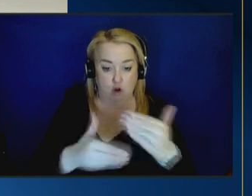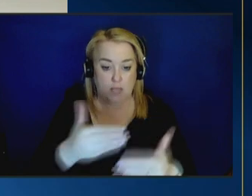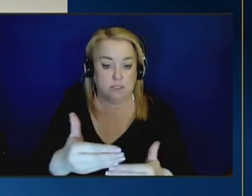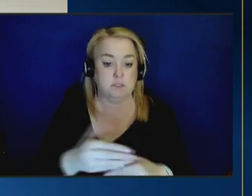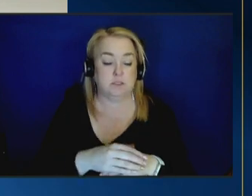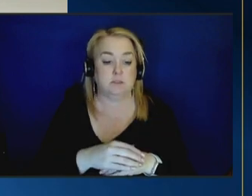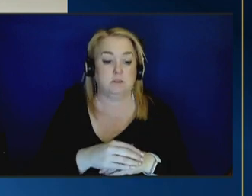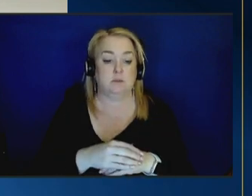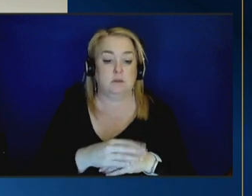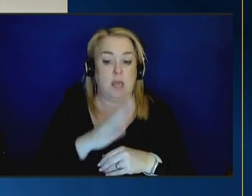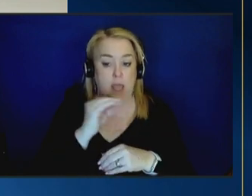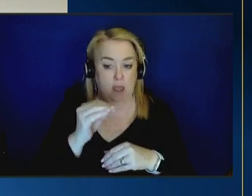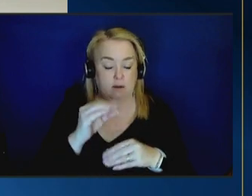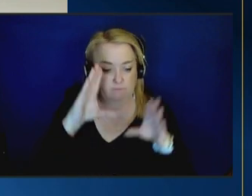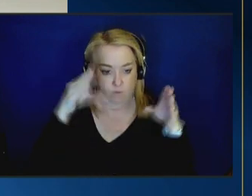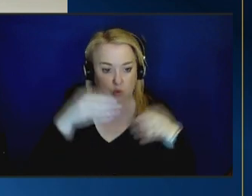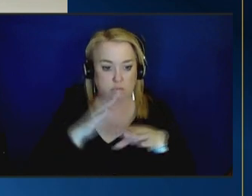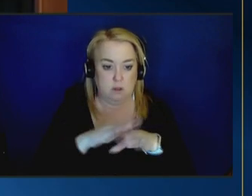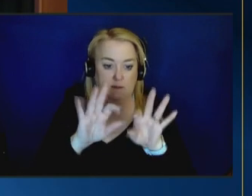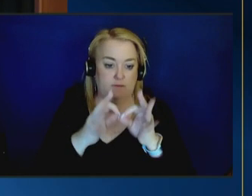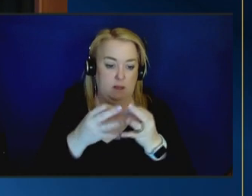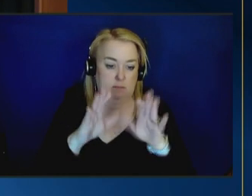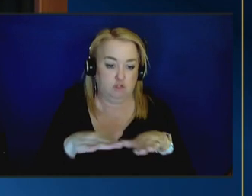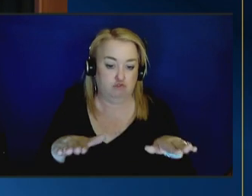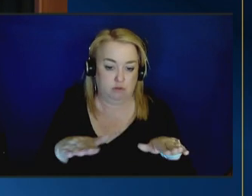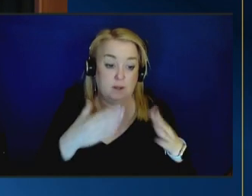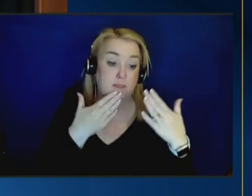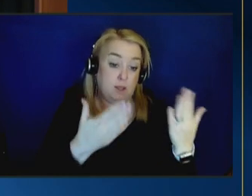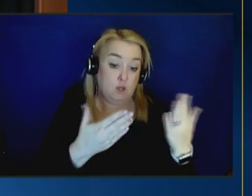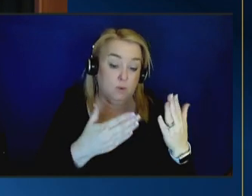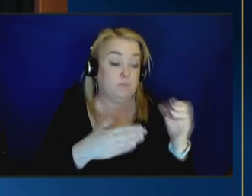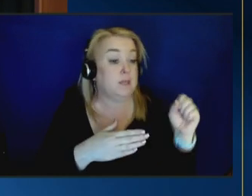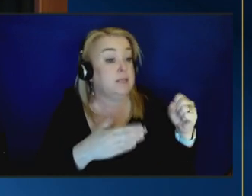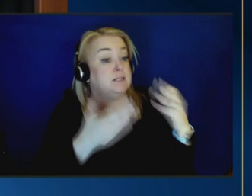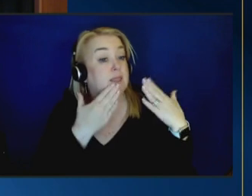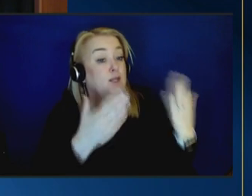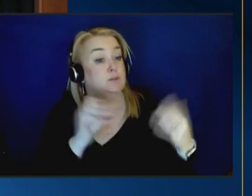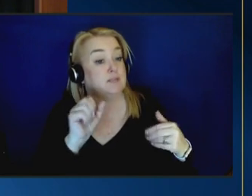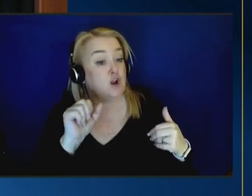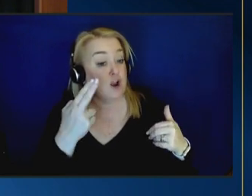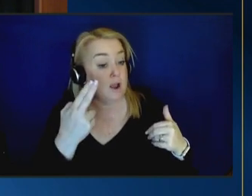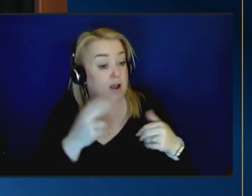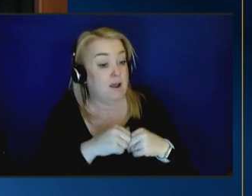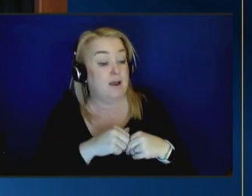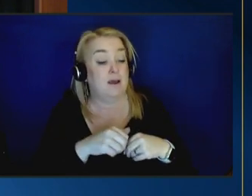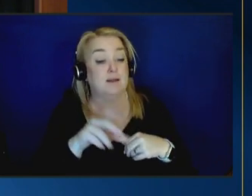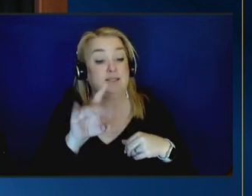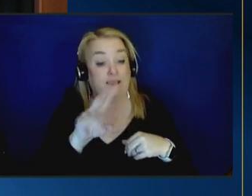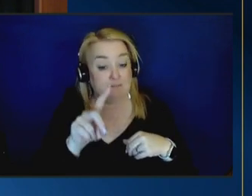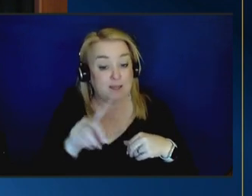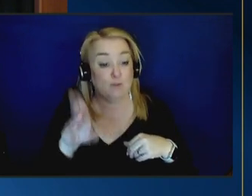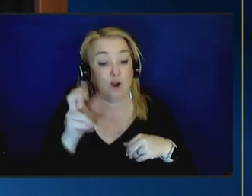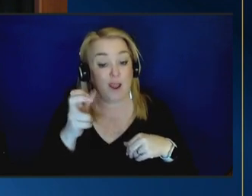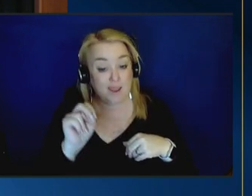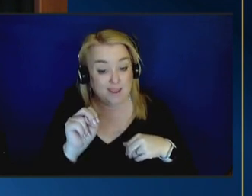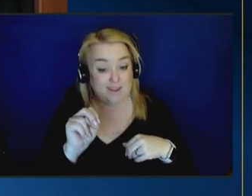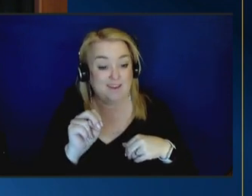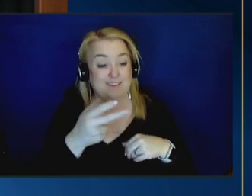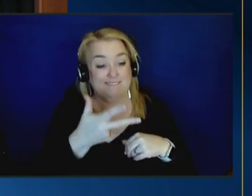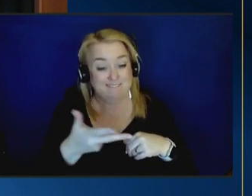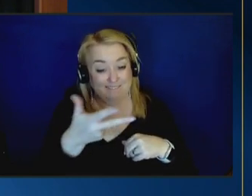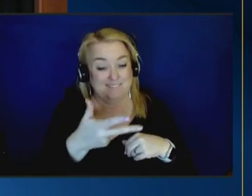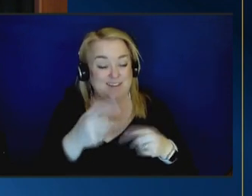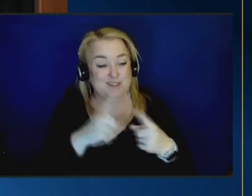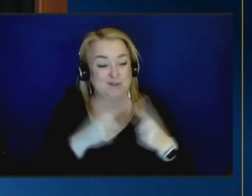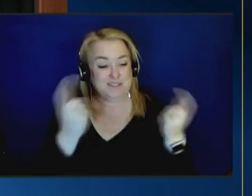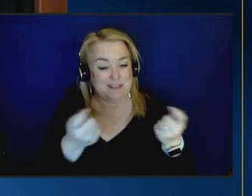experiences of kids and families thank you thank you sarah brian david for being here to celebrate family first but